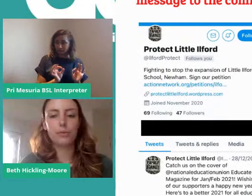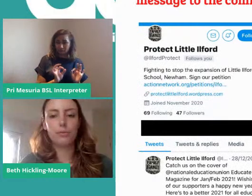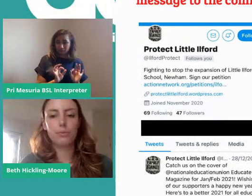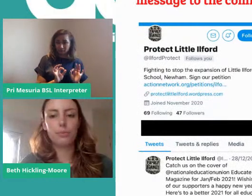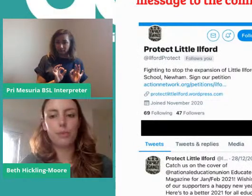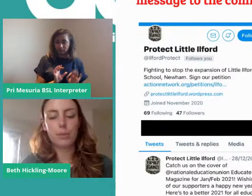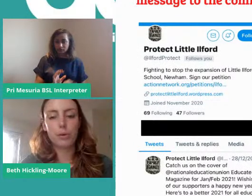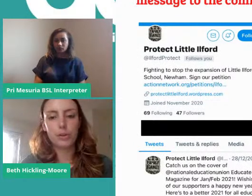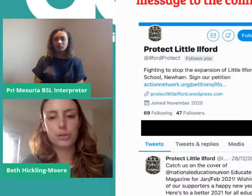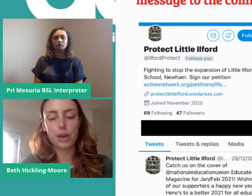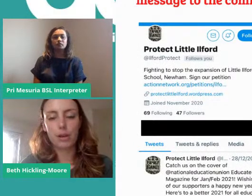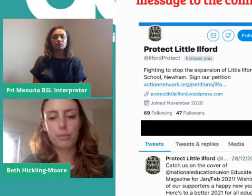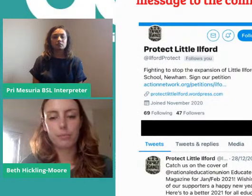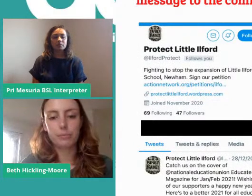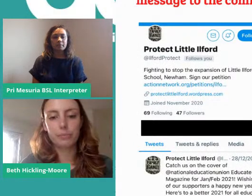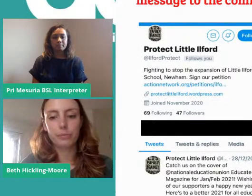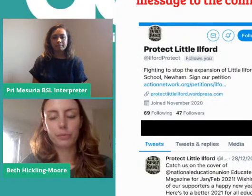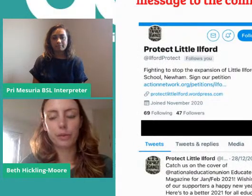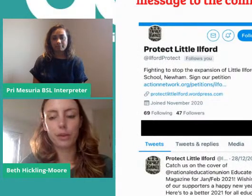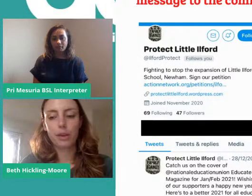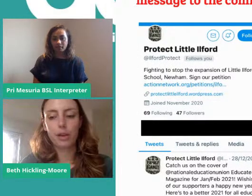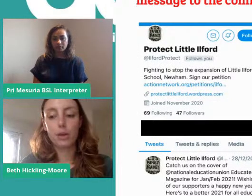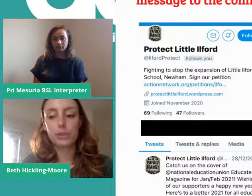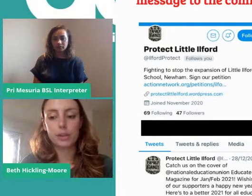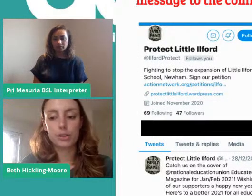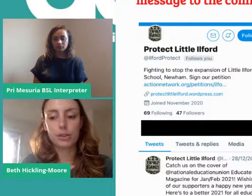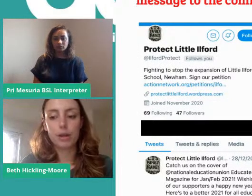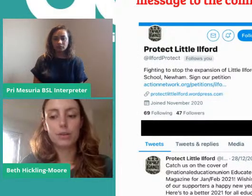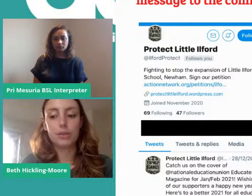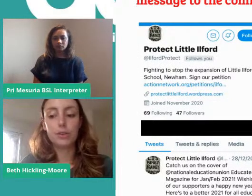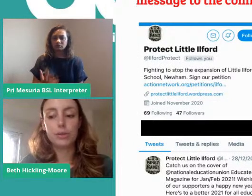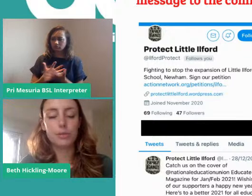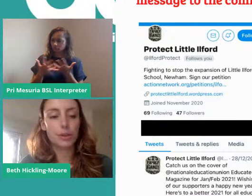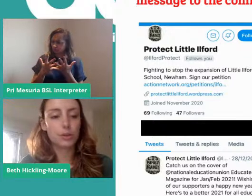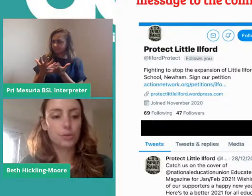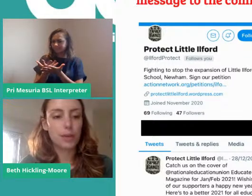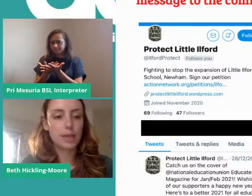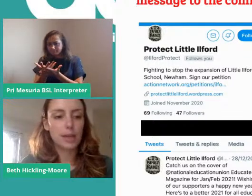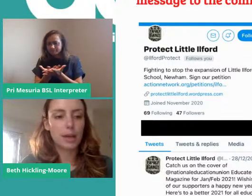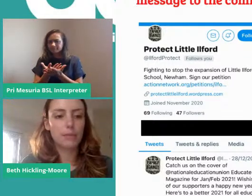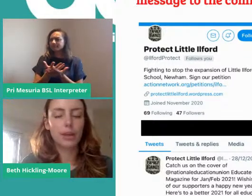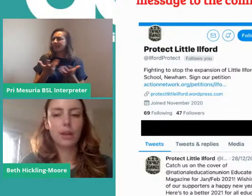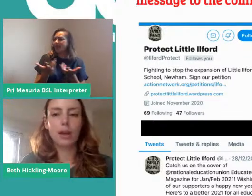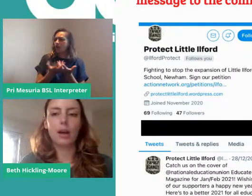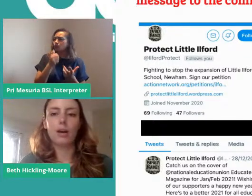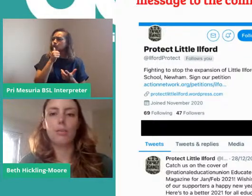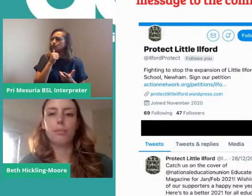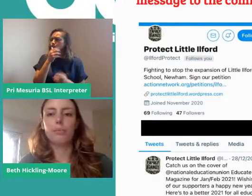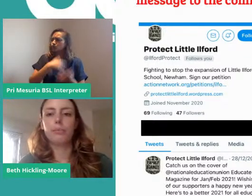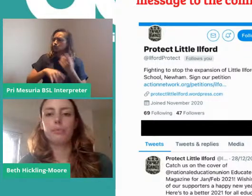So there was a lot of discussion around use of social media,